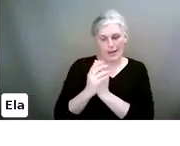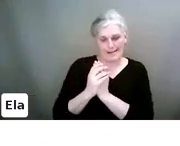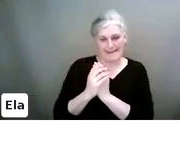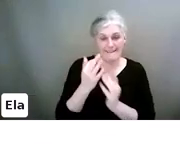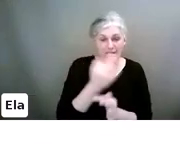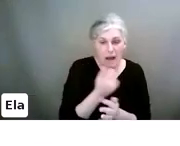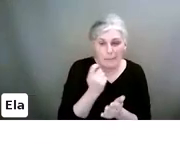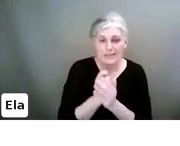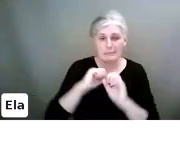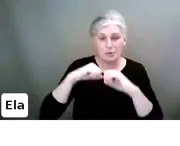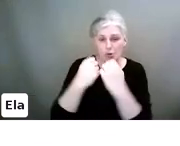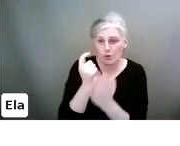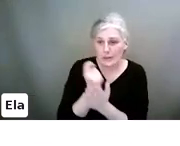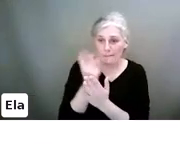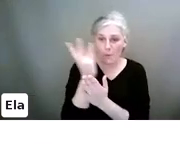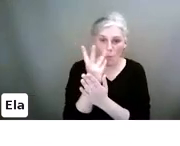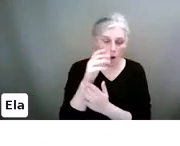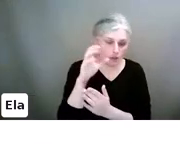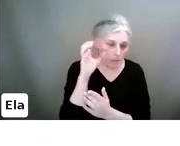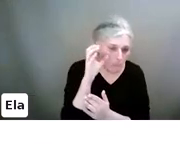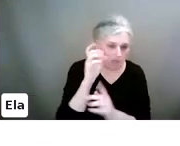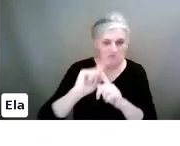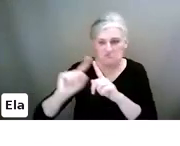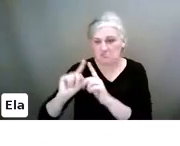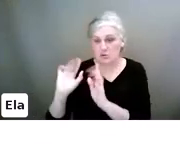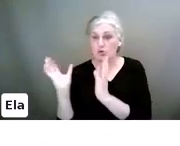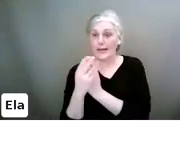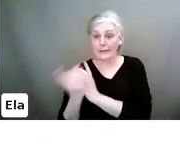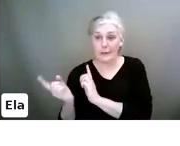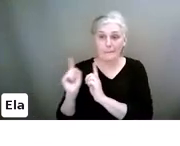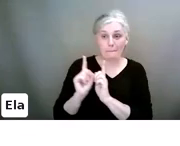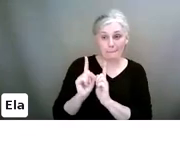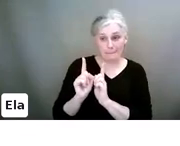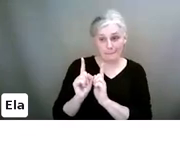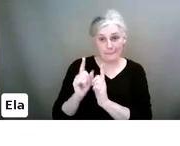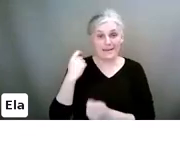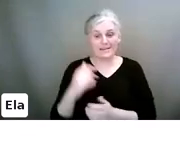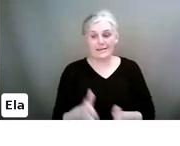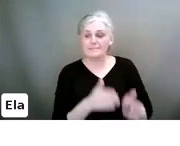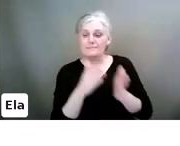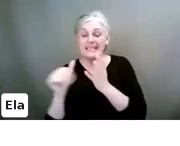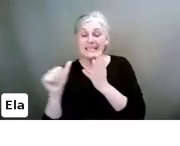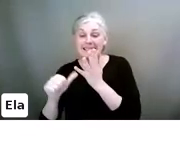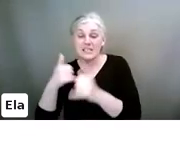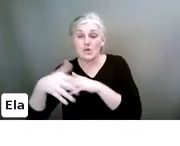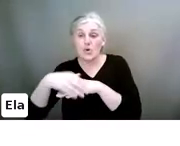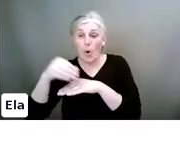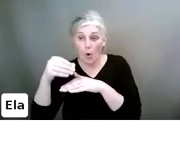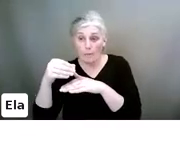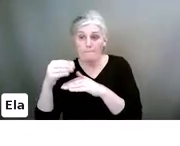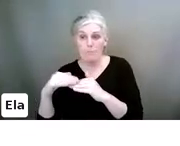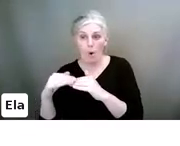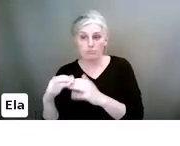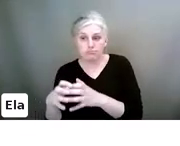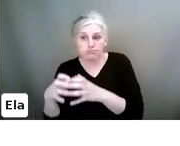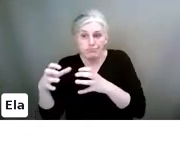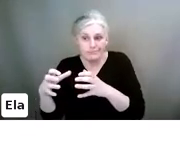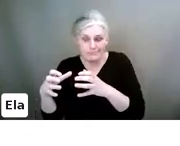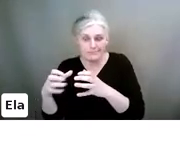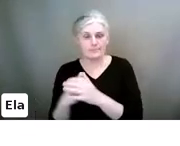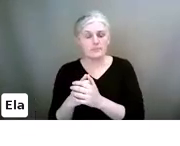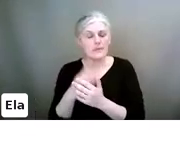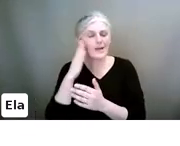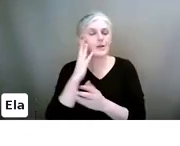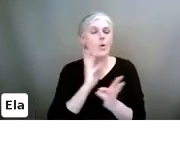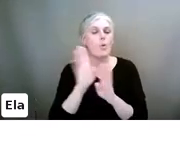and watching movies together, things like that. And then from six on, it gets even greater. And I know from working